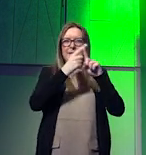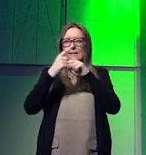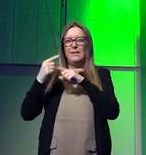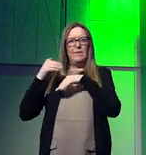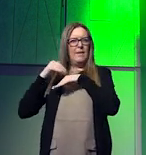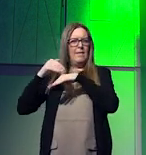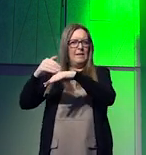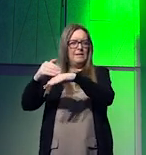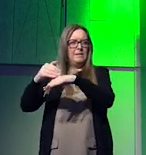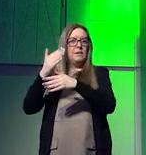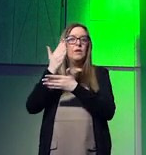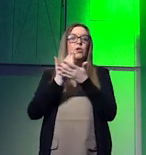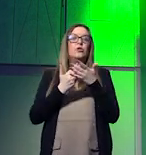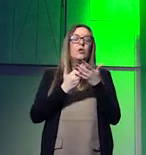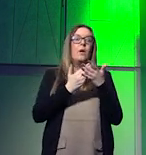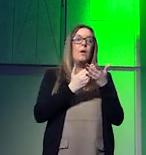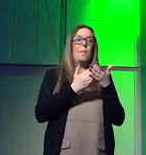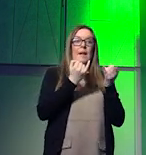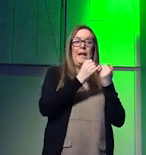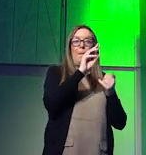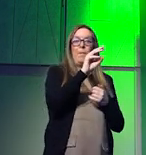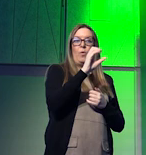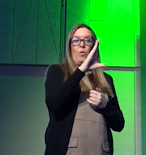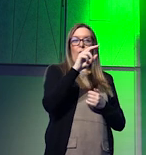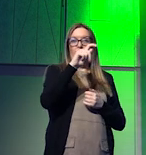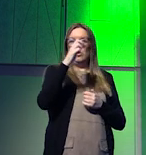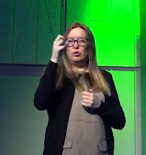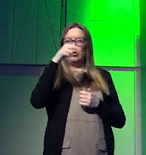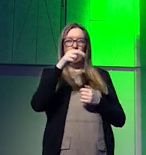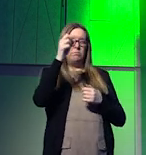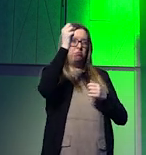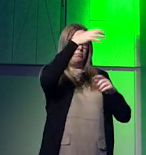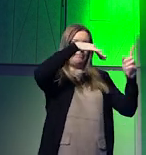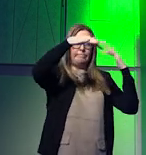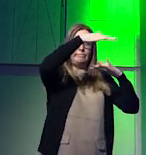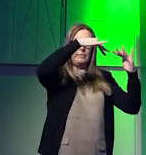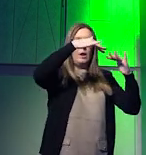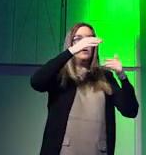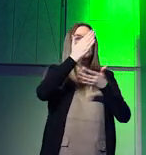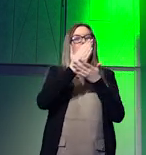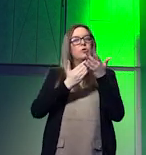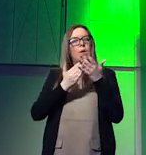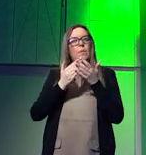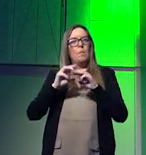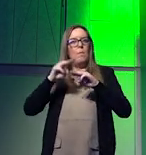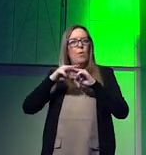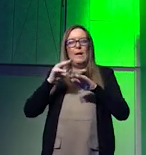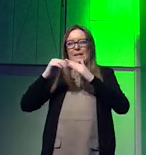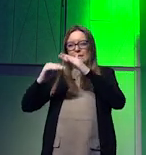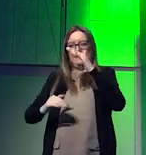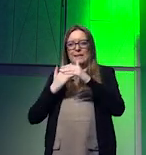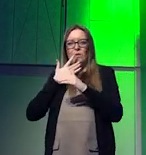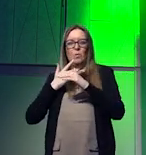some have to do with pollution some have to do with even more water scarcity and water